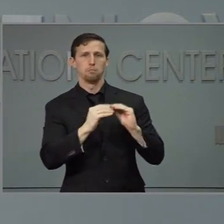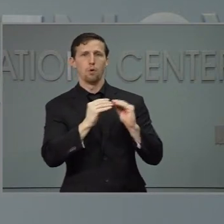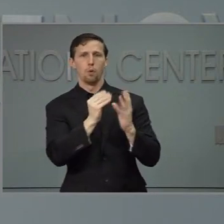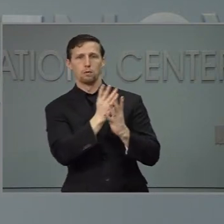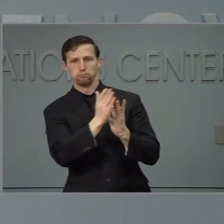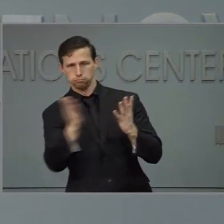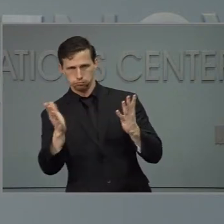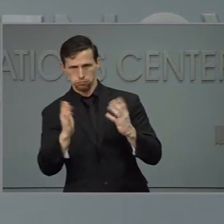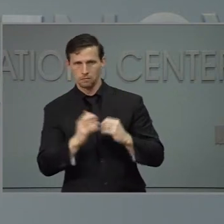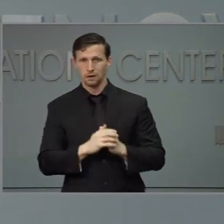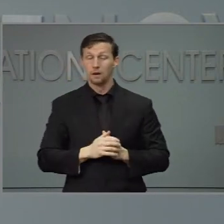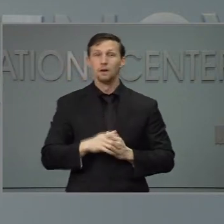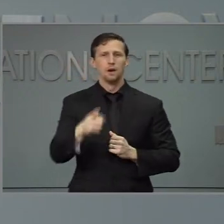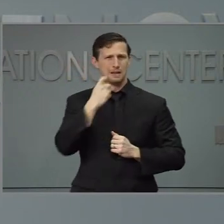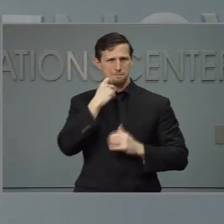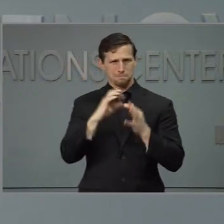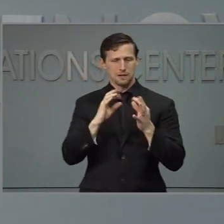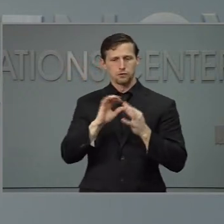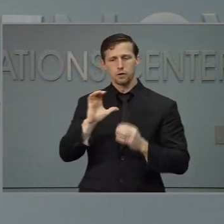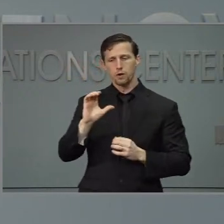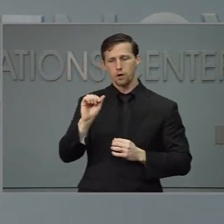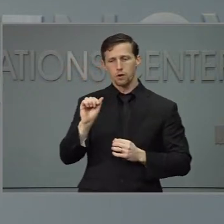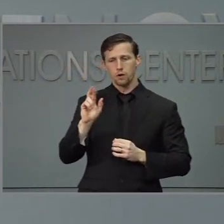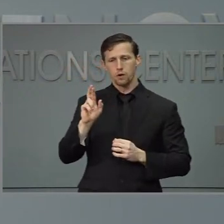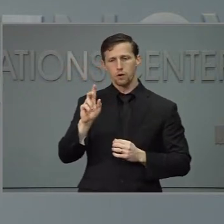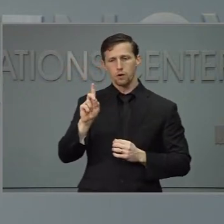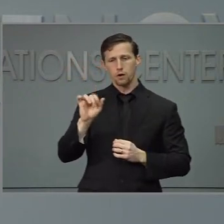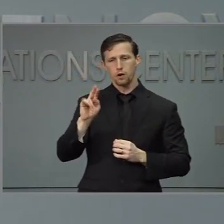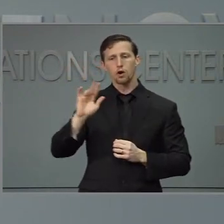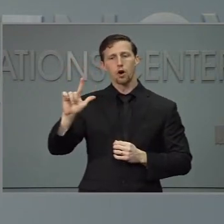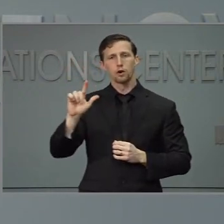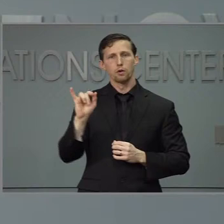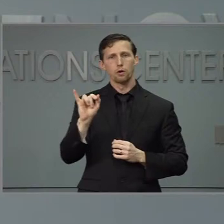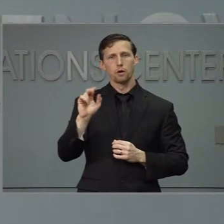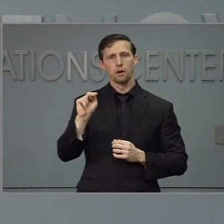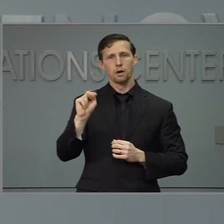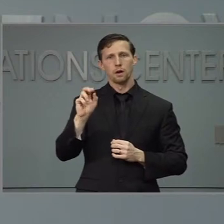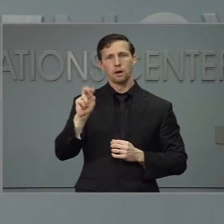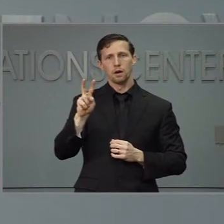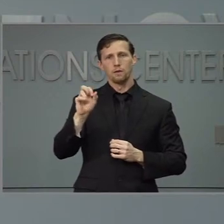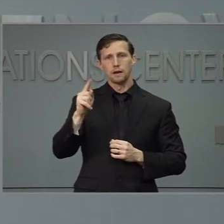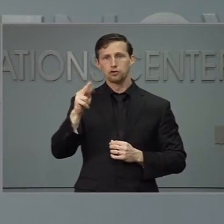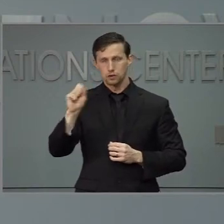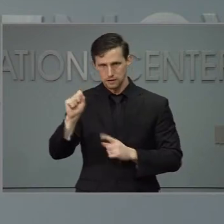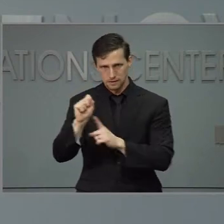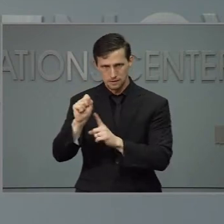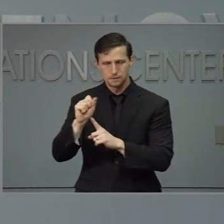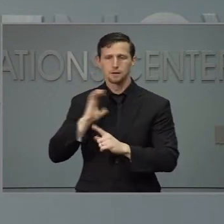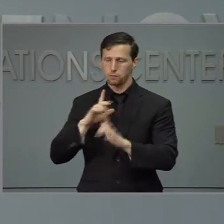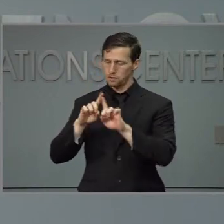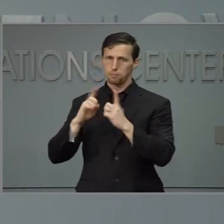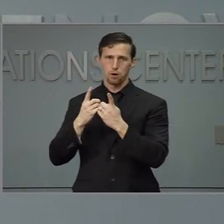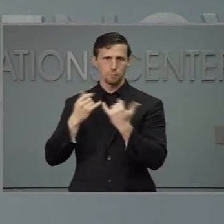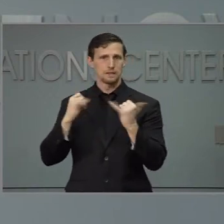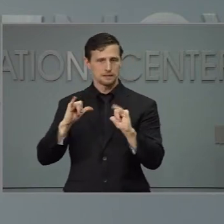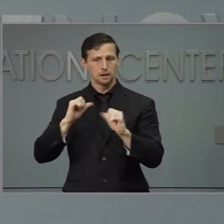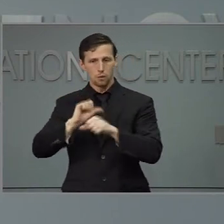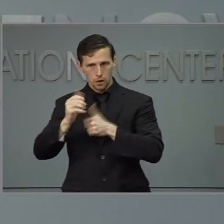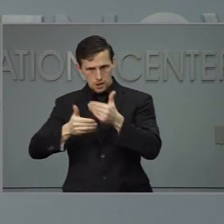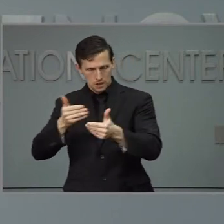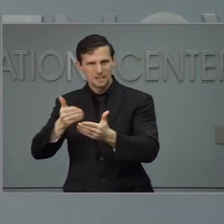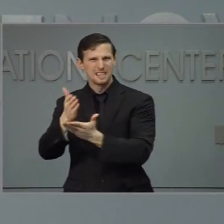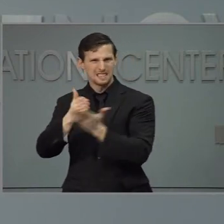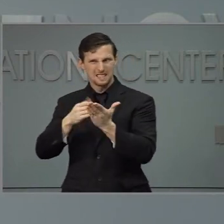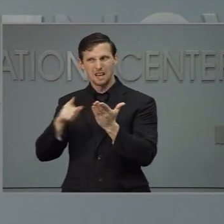innovations. Yes, our department continues to work through the process of folks who have asked us to disengage